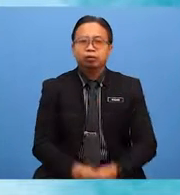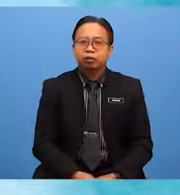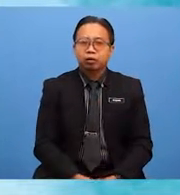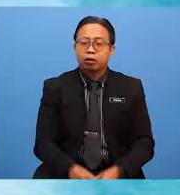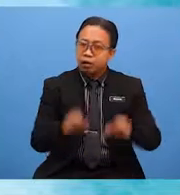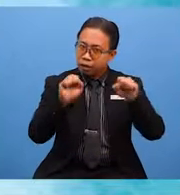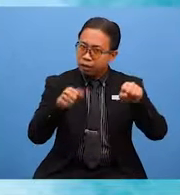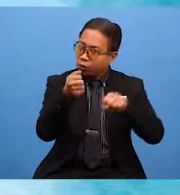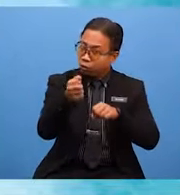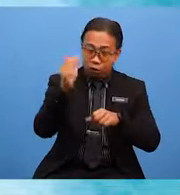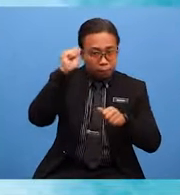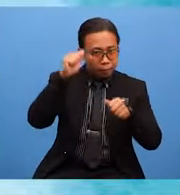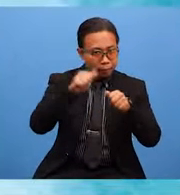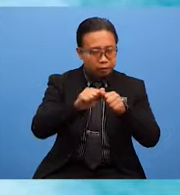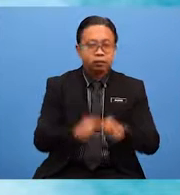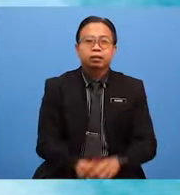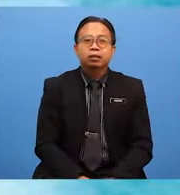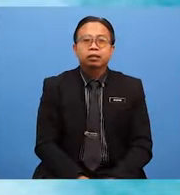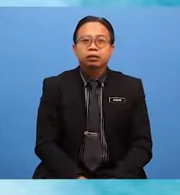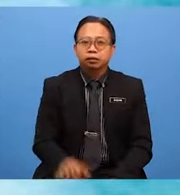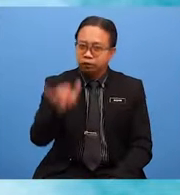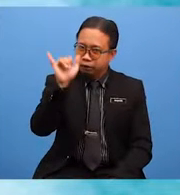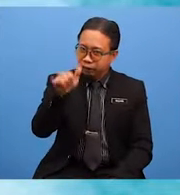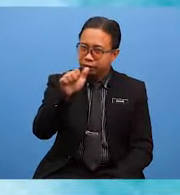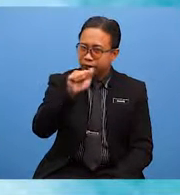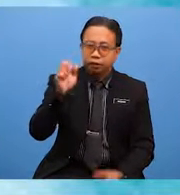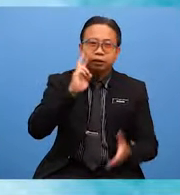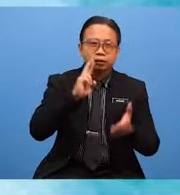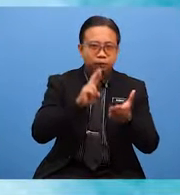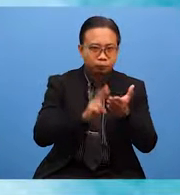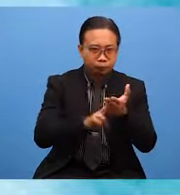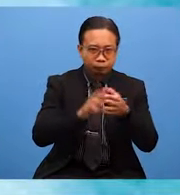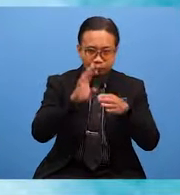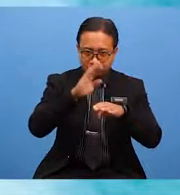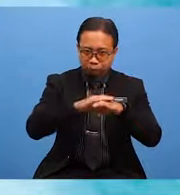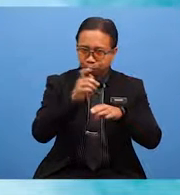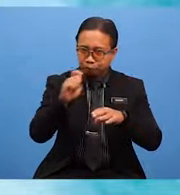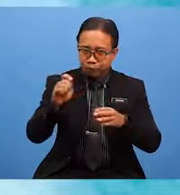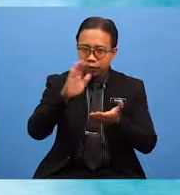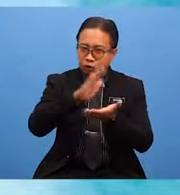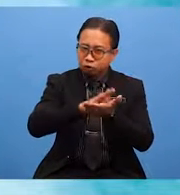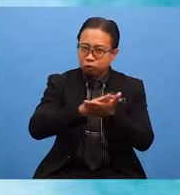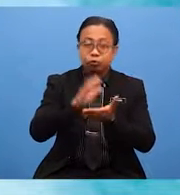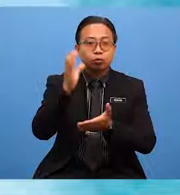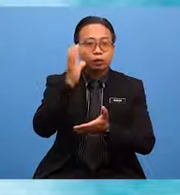remember? Yes, a report on the school canteen.